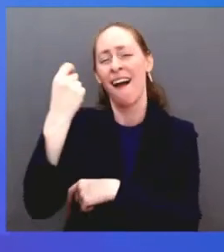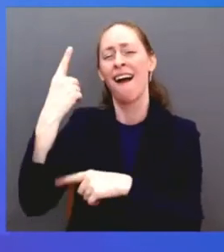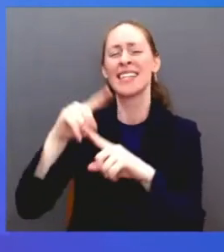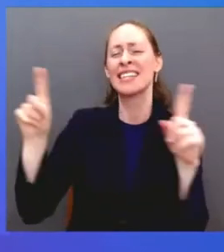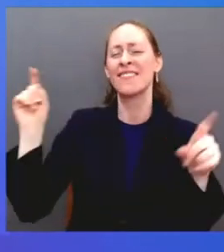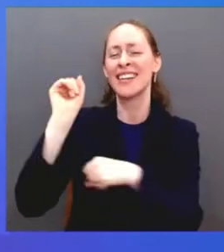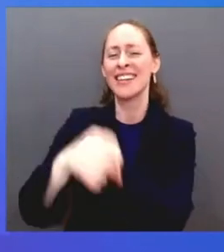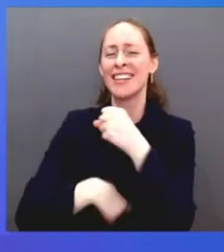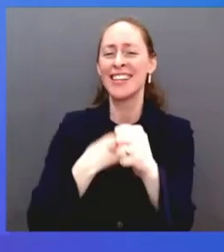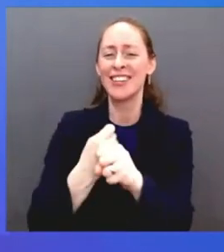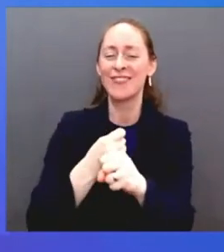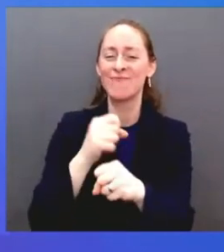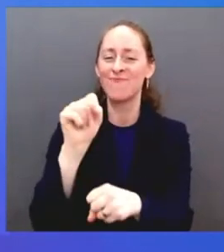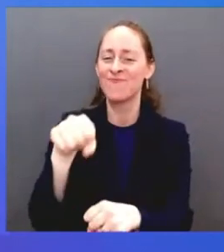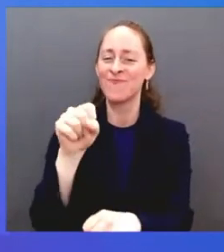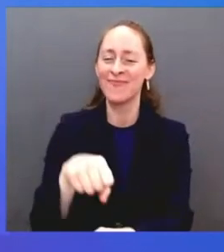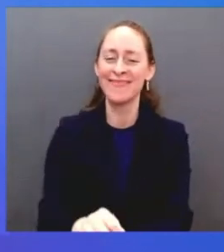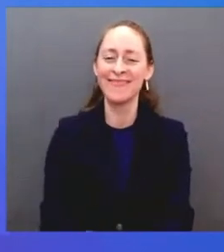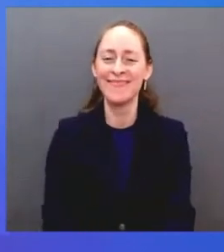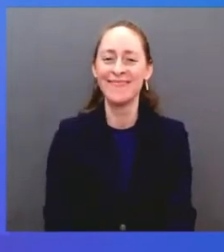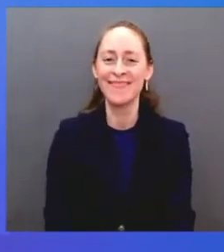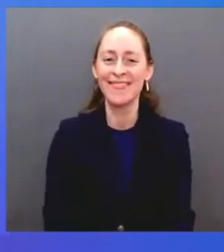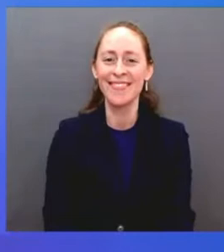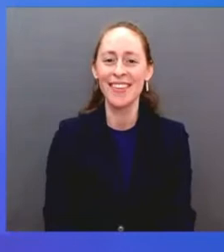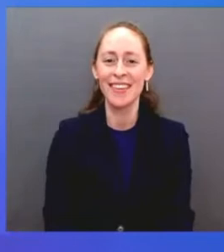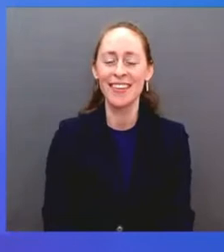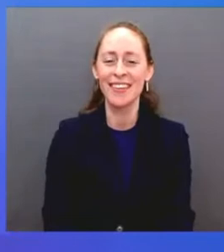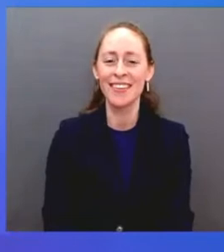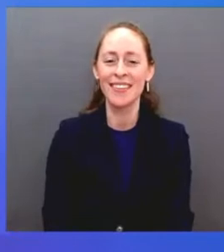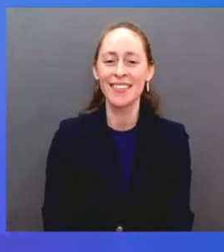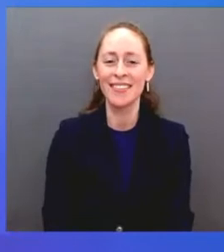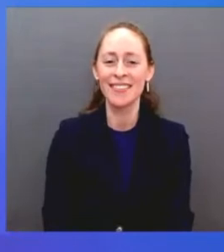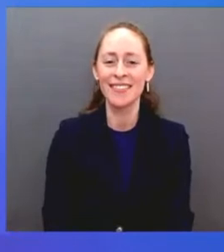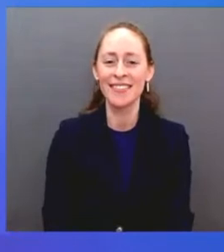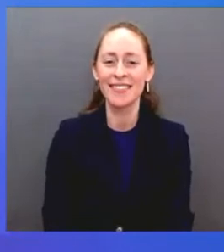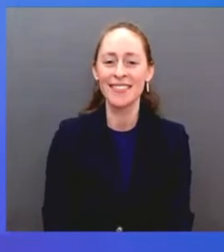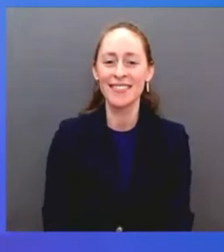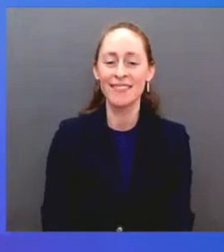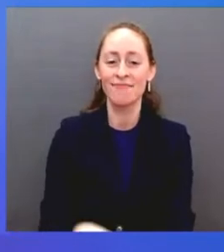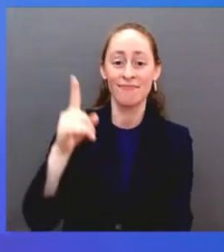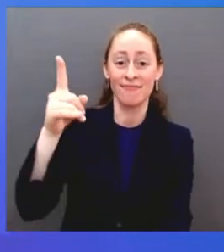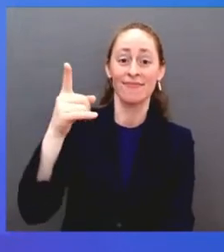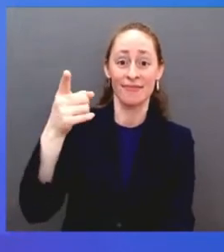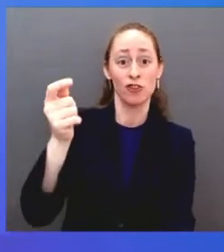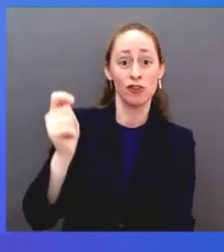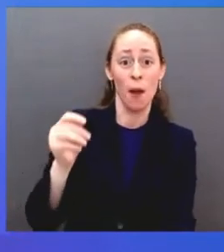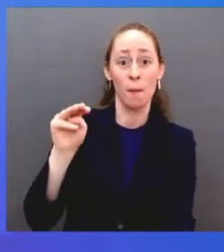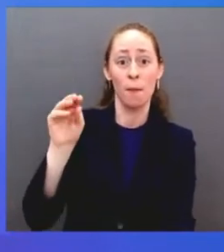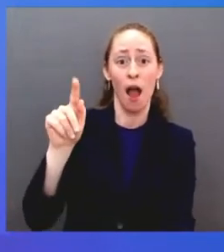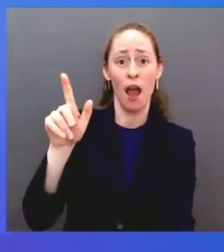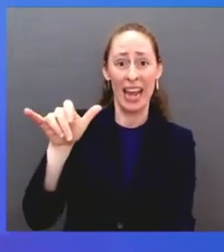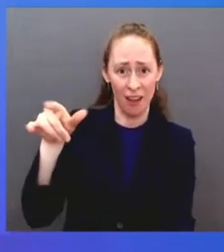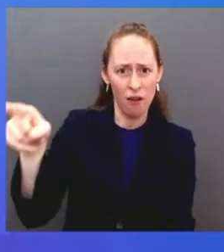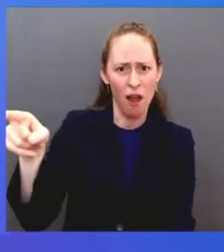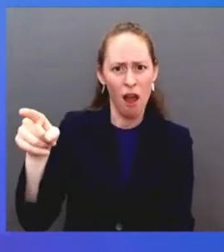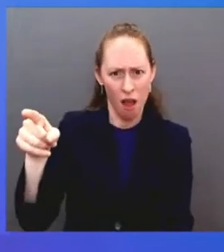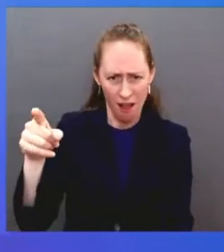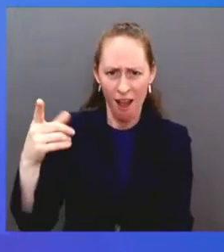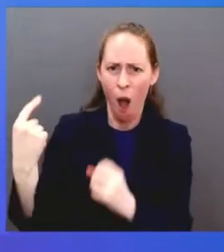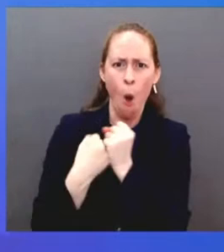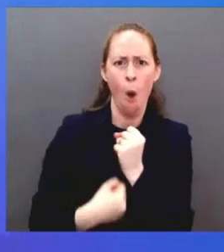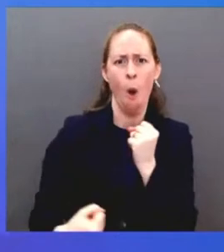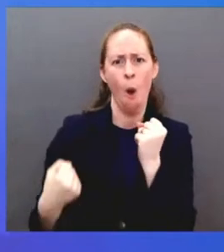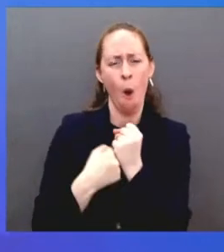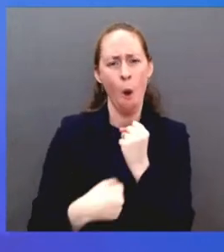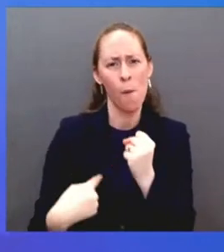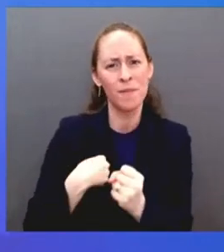sharing not only her birthday, but also her steadfast and courageous commitment to equal justice